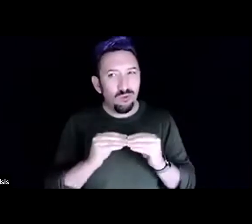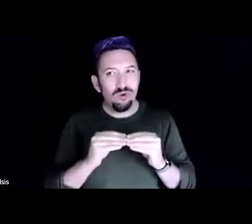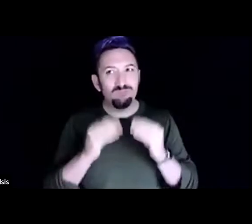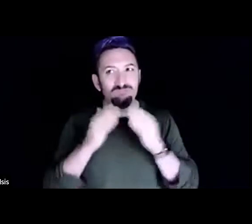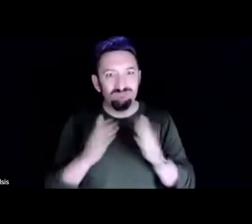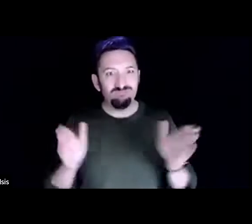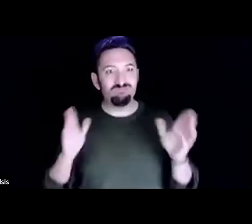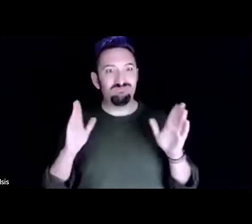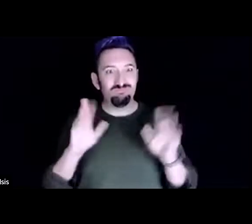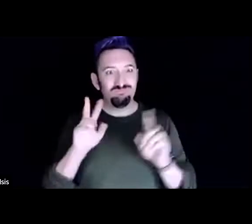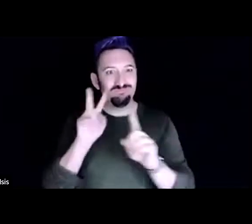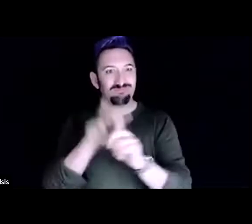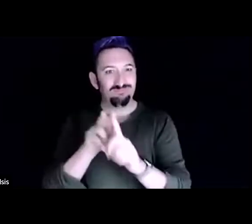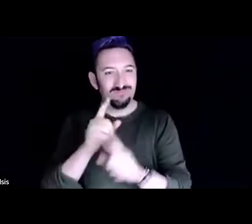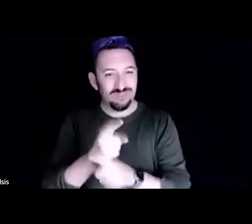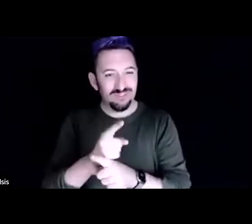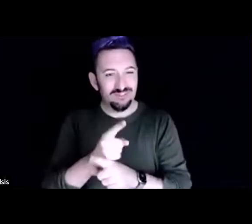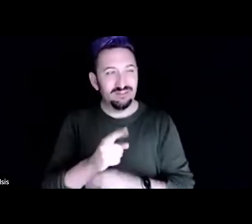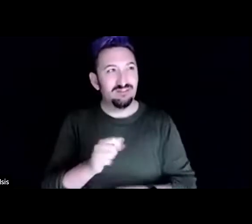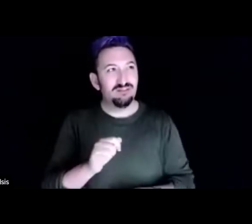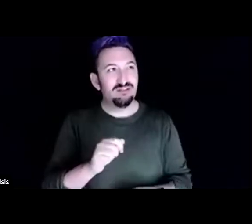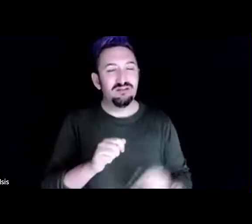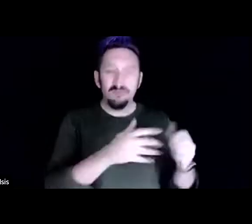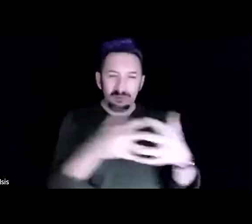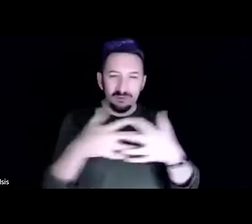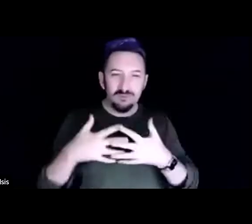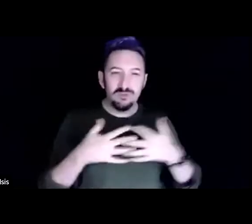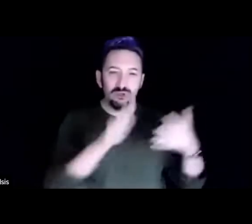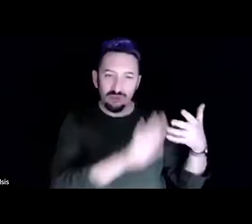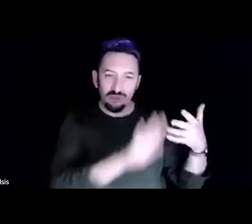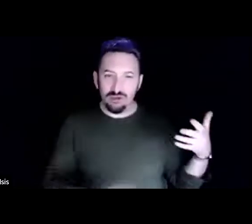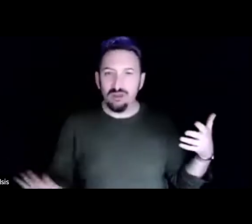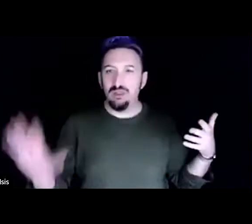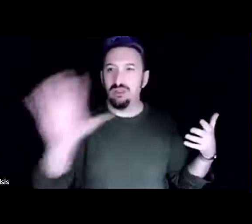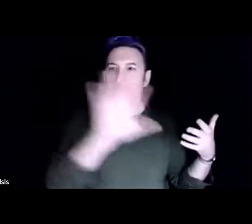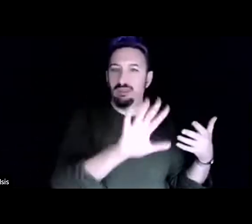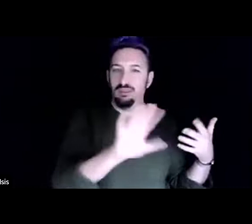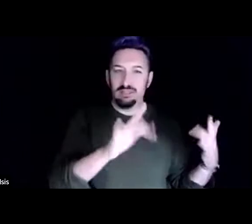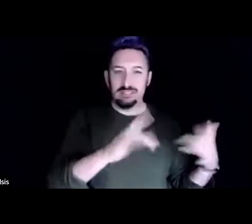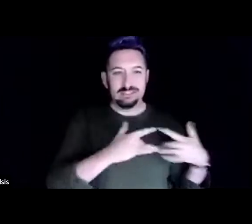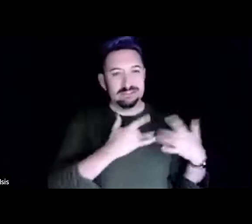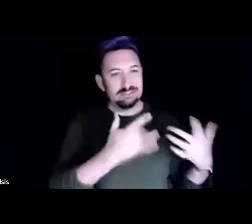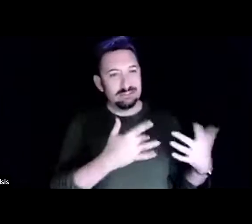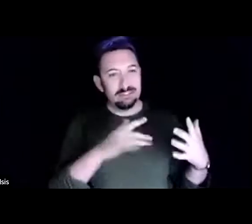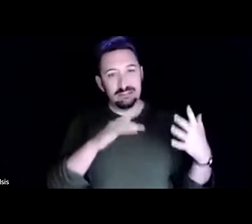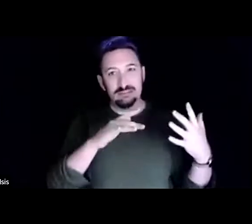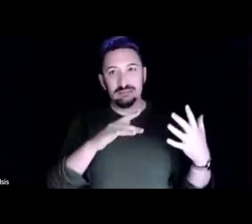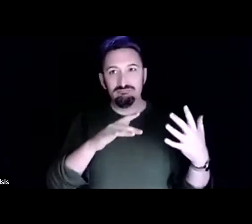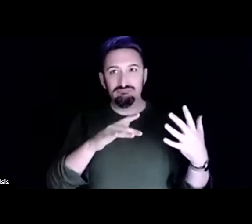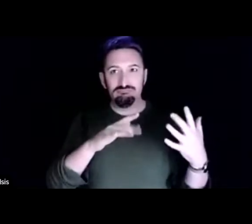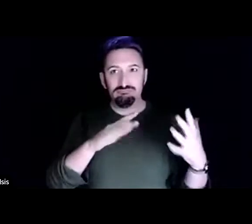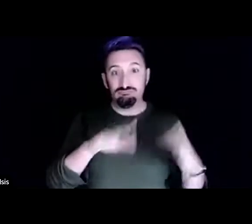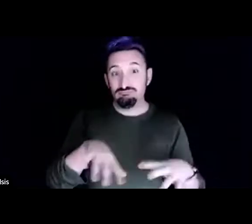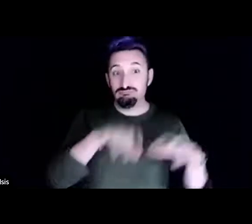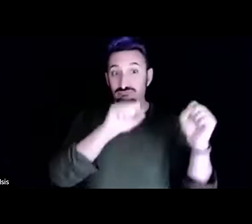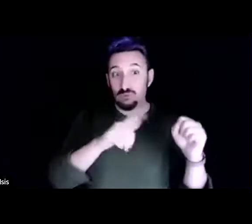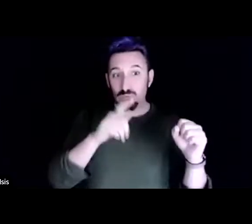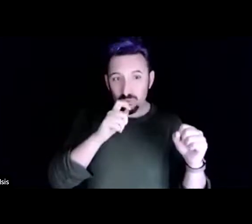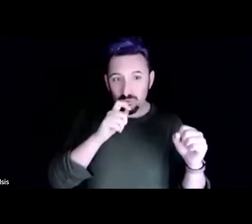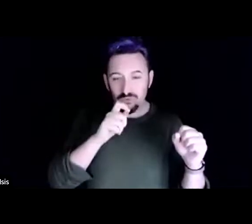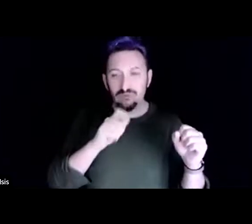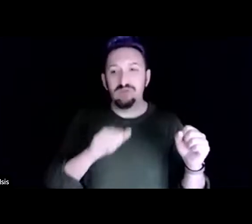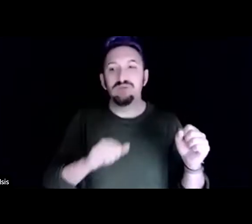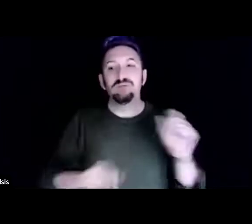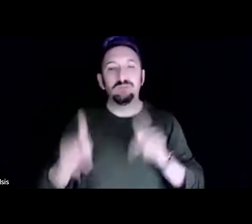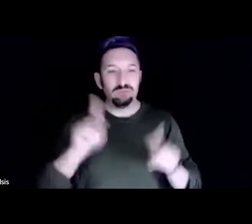permaculture, like many alternative things, tends to be adopted most quickly by people who have some